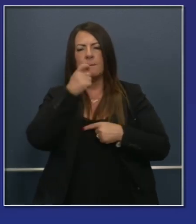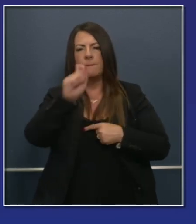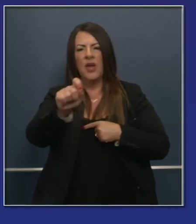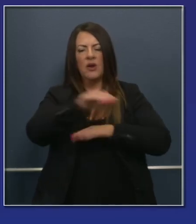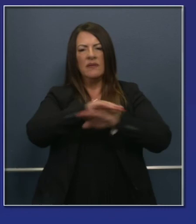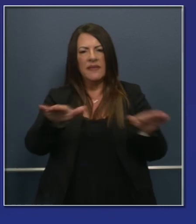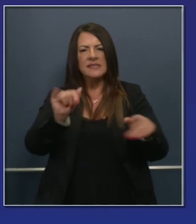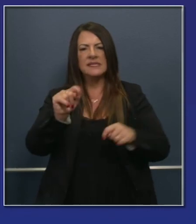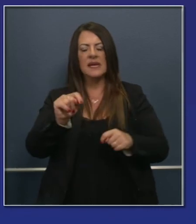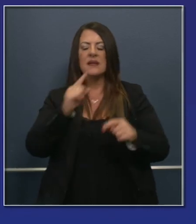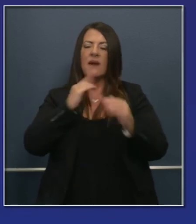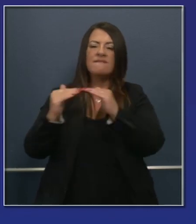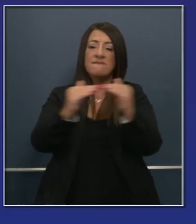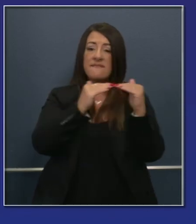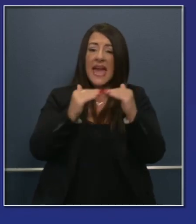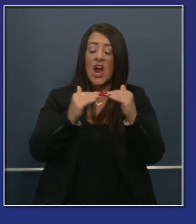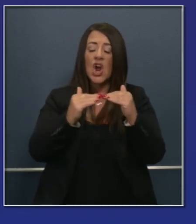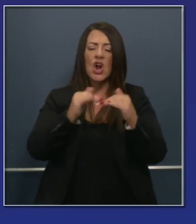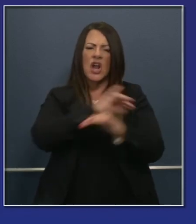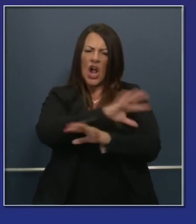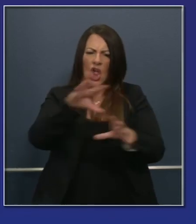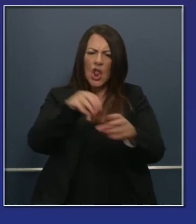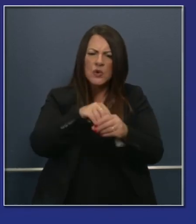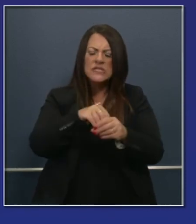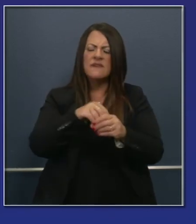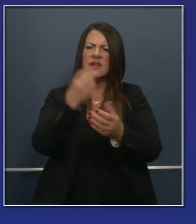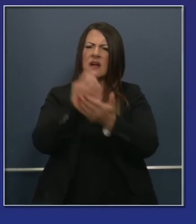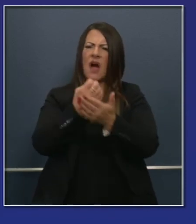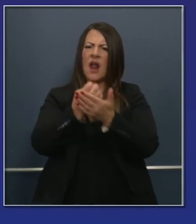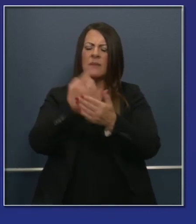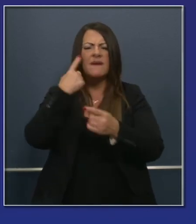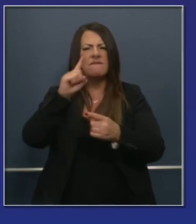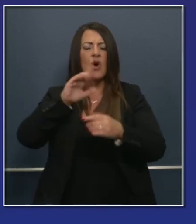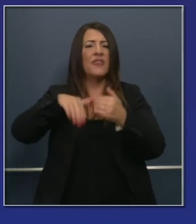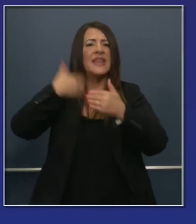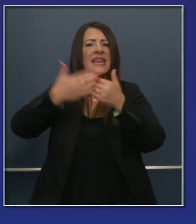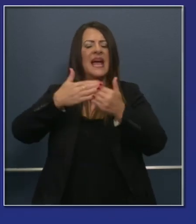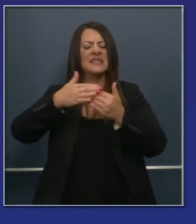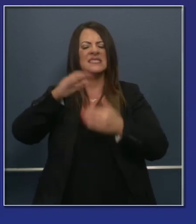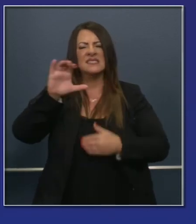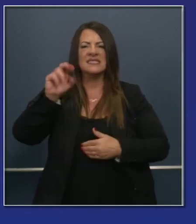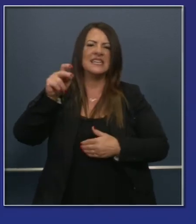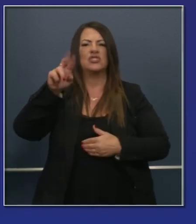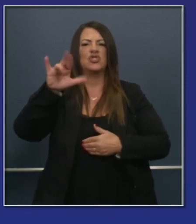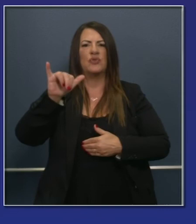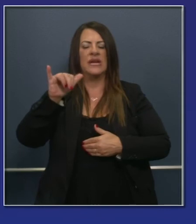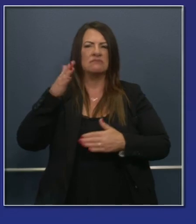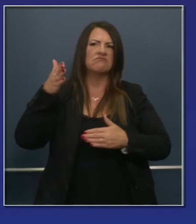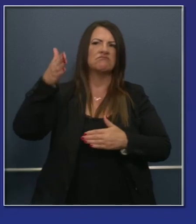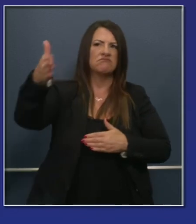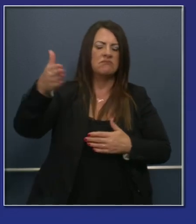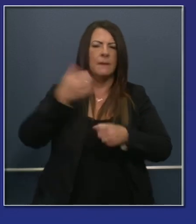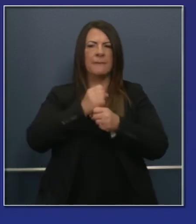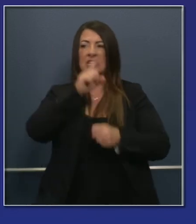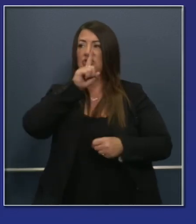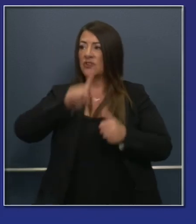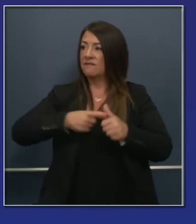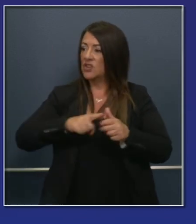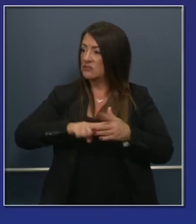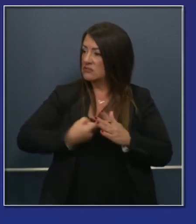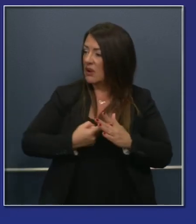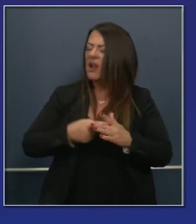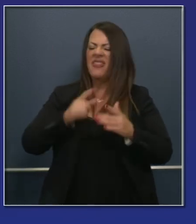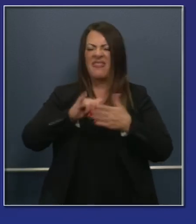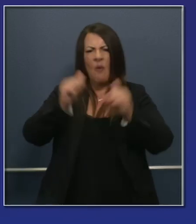more resilient, and more inclusive economy in the 21st century, starting with ensuring that everyone has